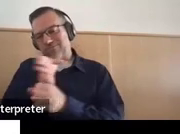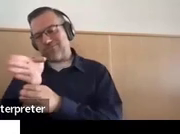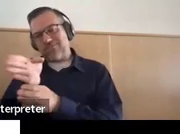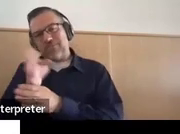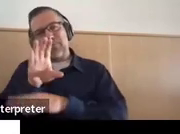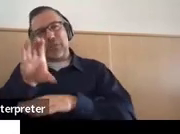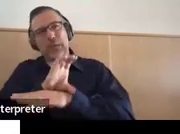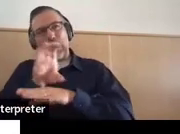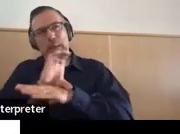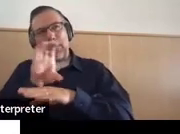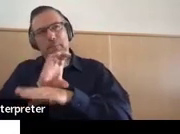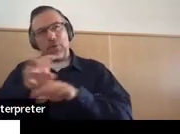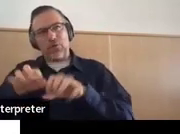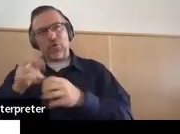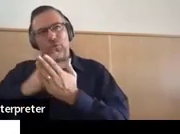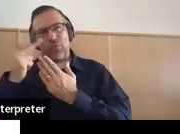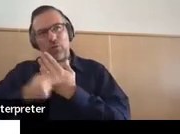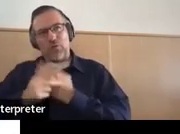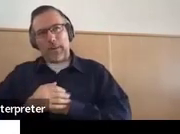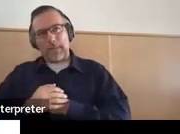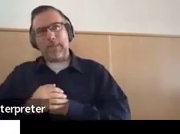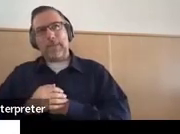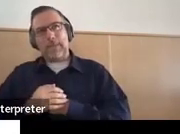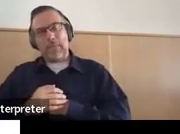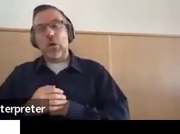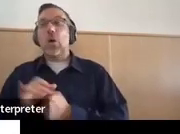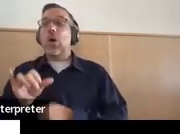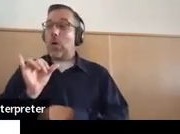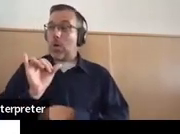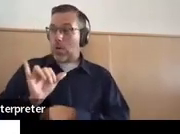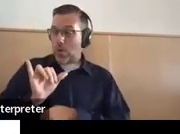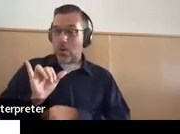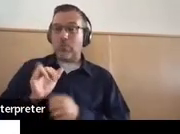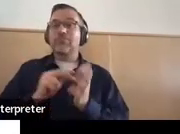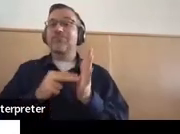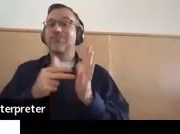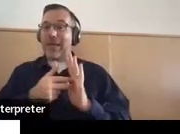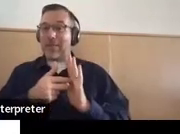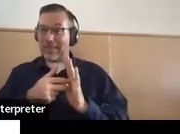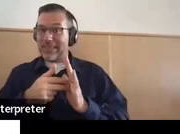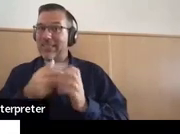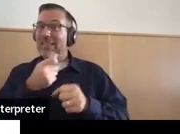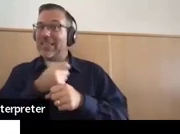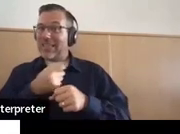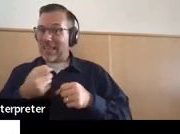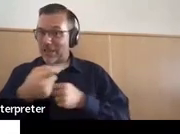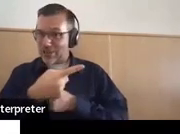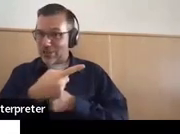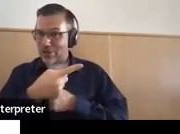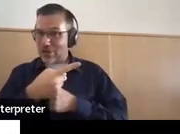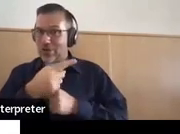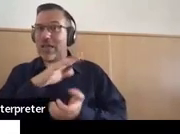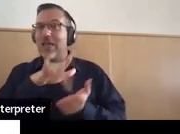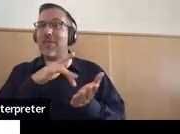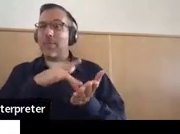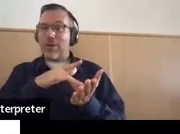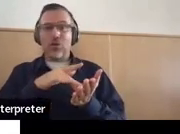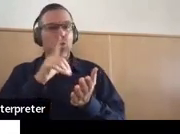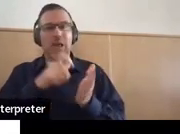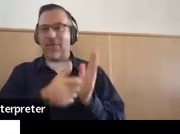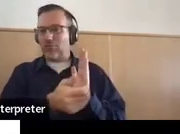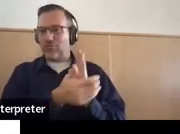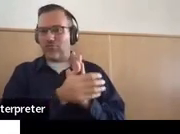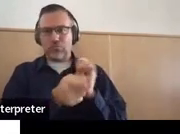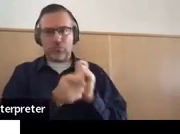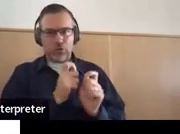Okay, that means that at his next annual, you don't have to amend anything in the middle. But at his next annual, you